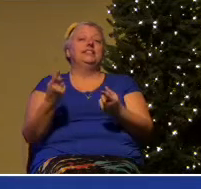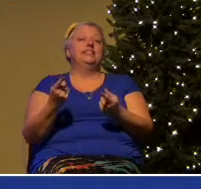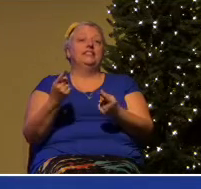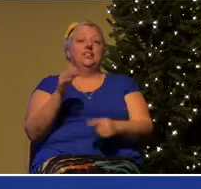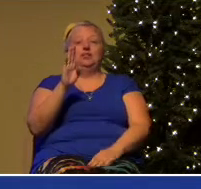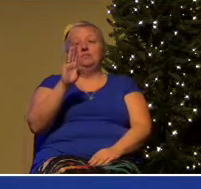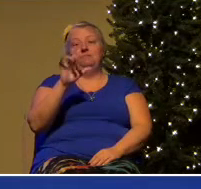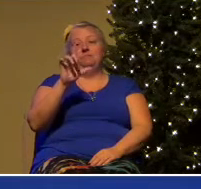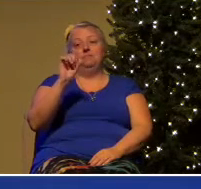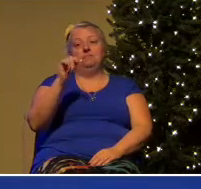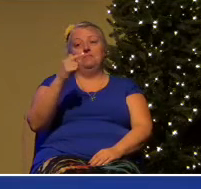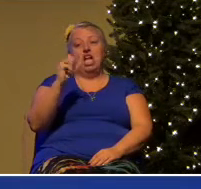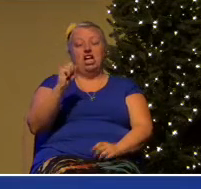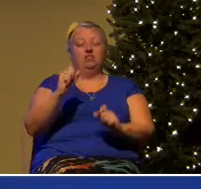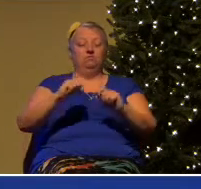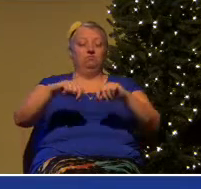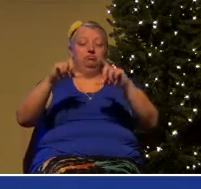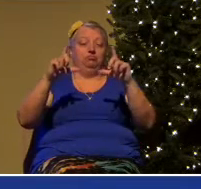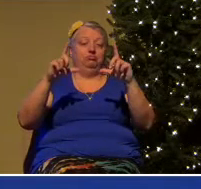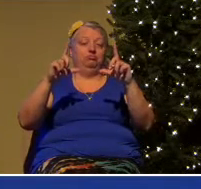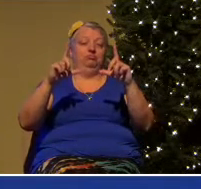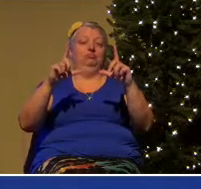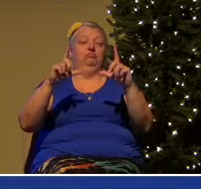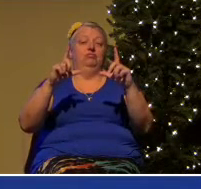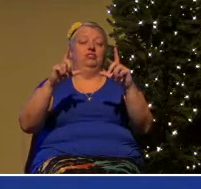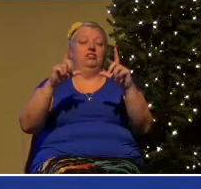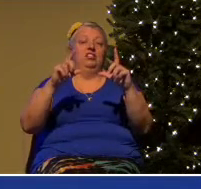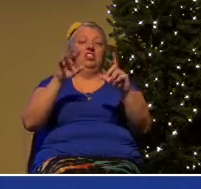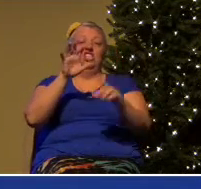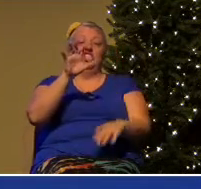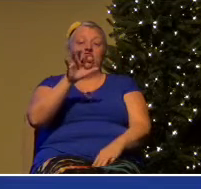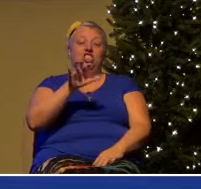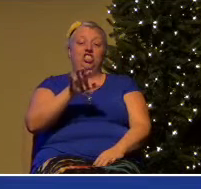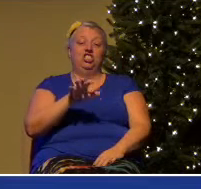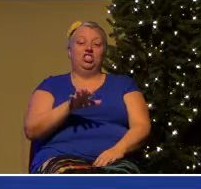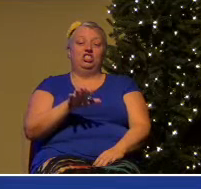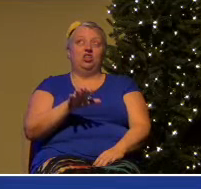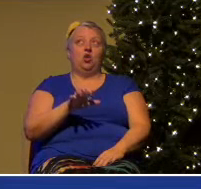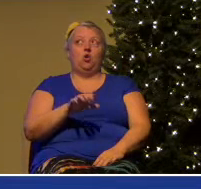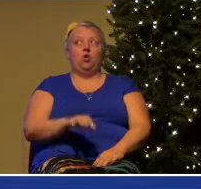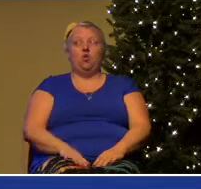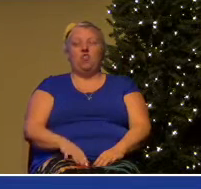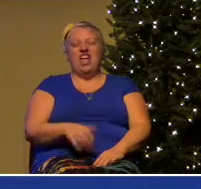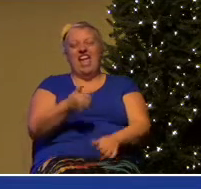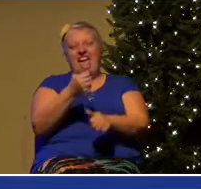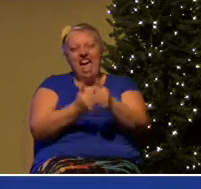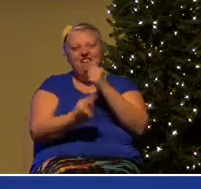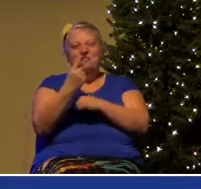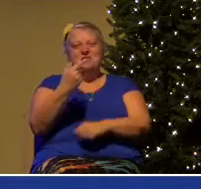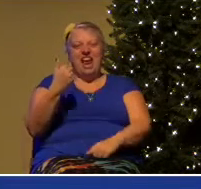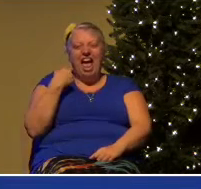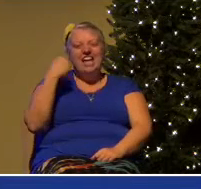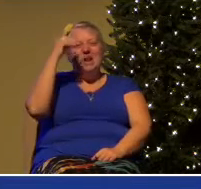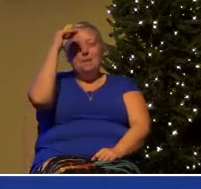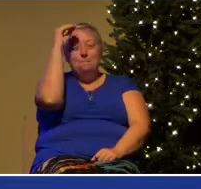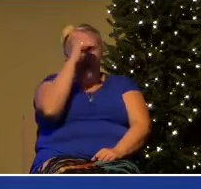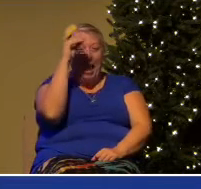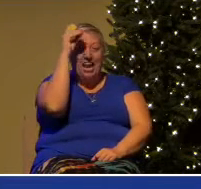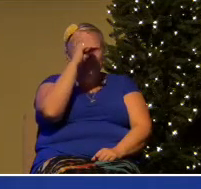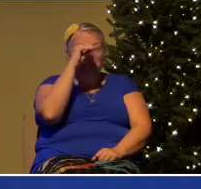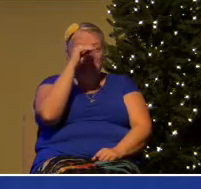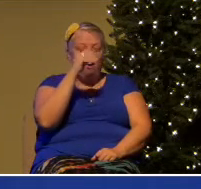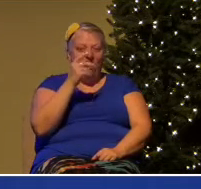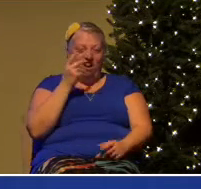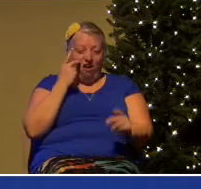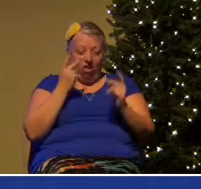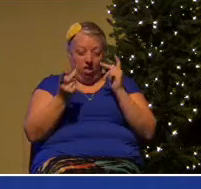blogs, everybody has an opinion. And if you want to see the